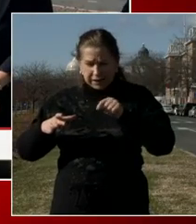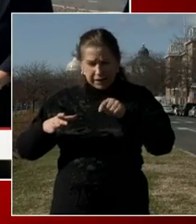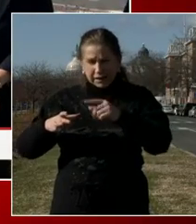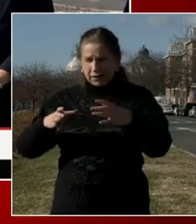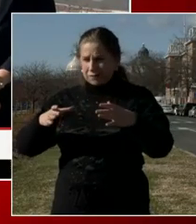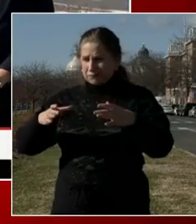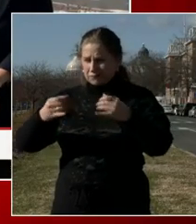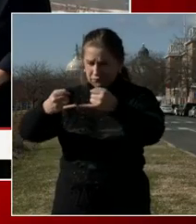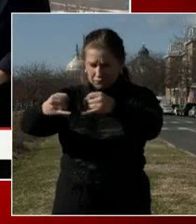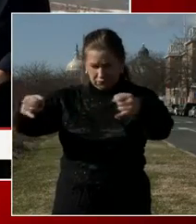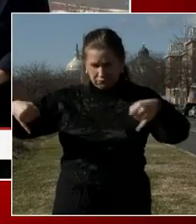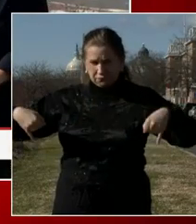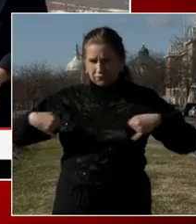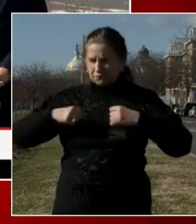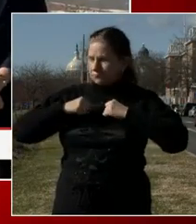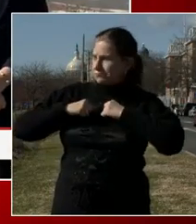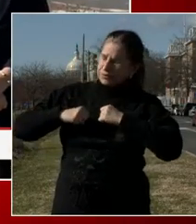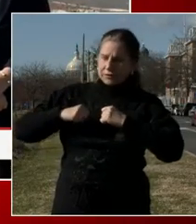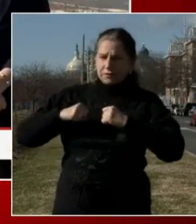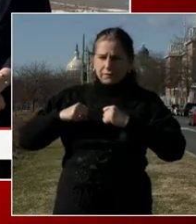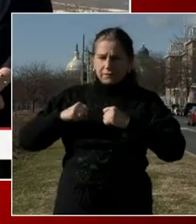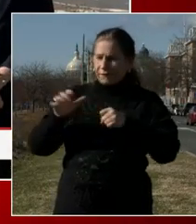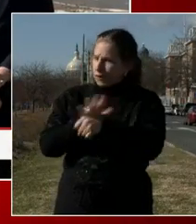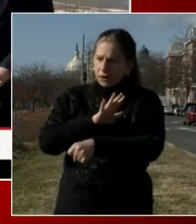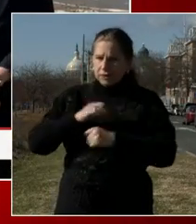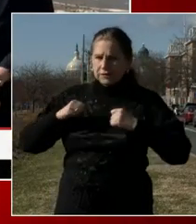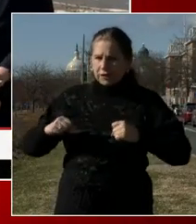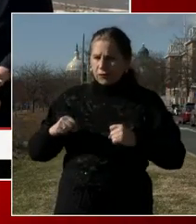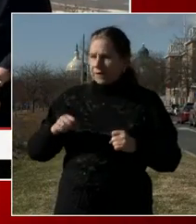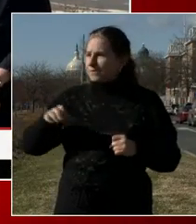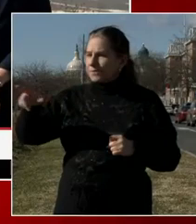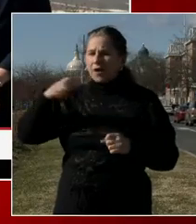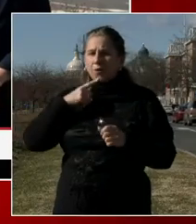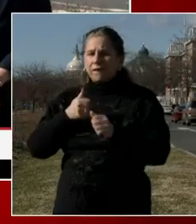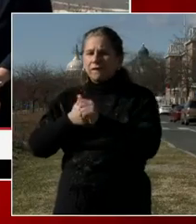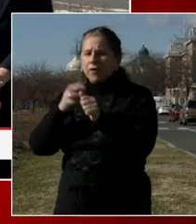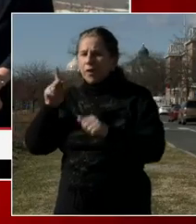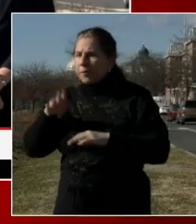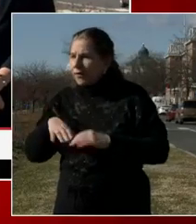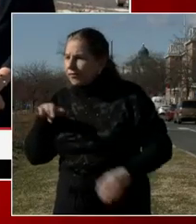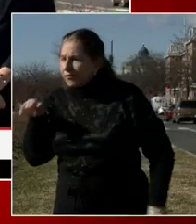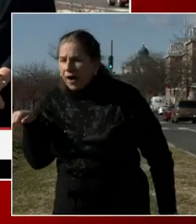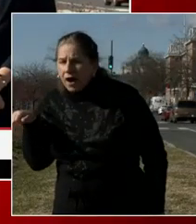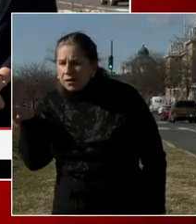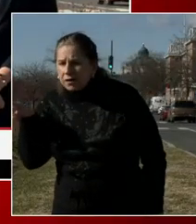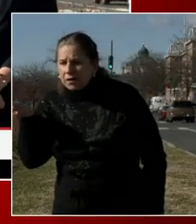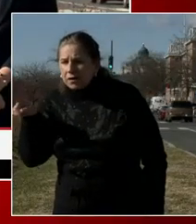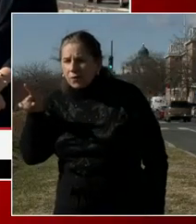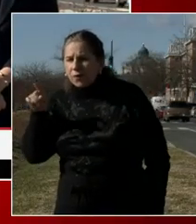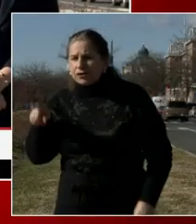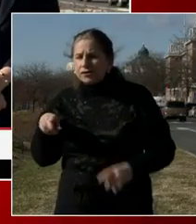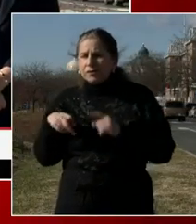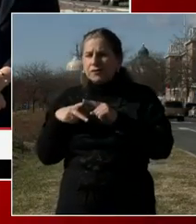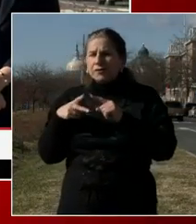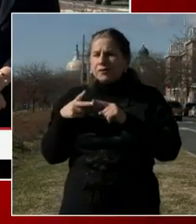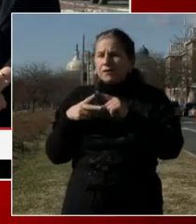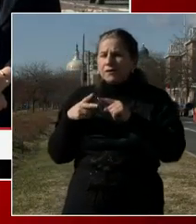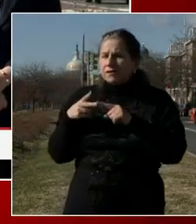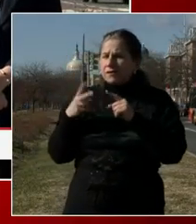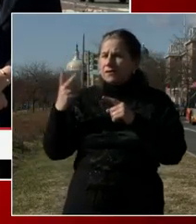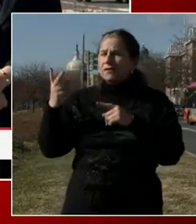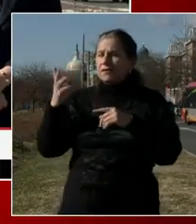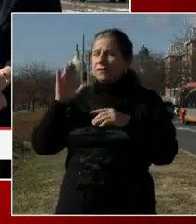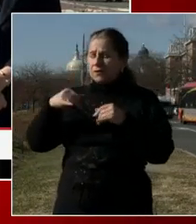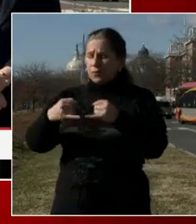involved in the inaugural festivities. Can you, can you kind of go over though? Cause there's two layers of perimeter here.